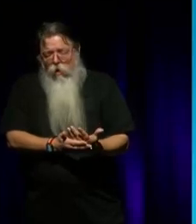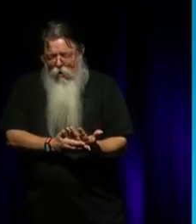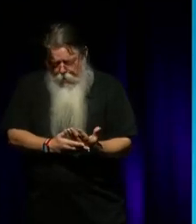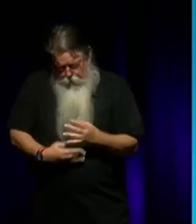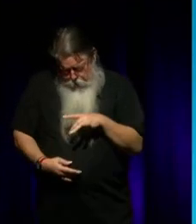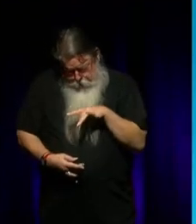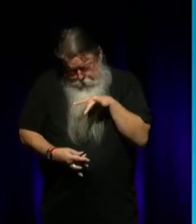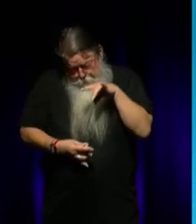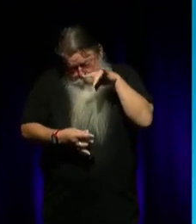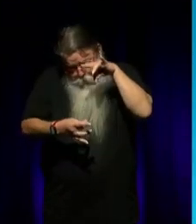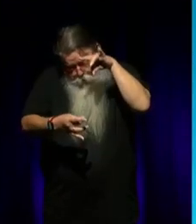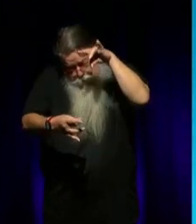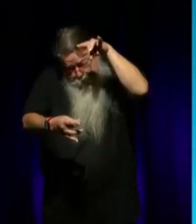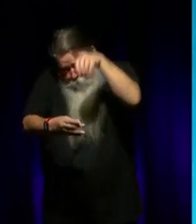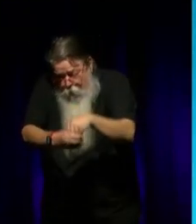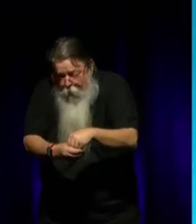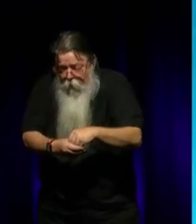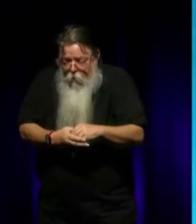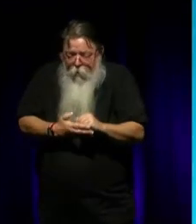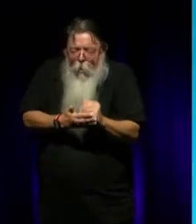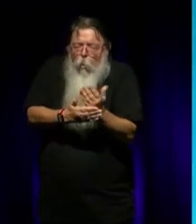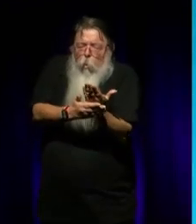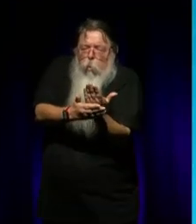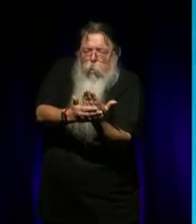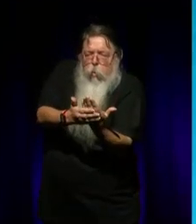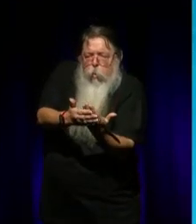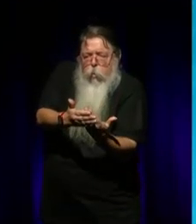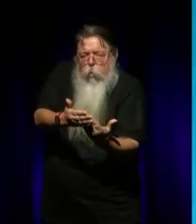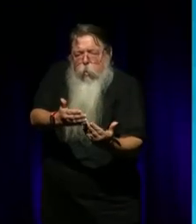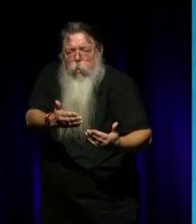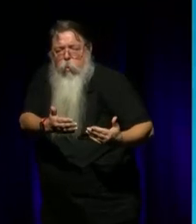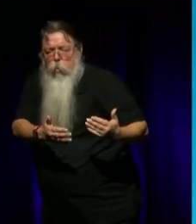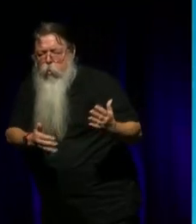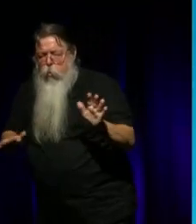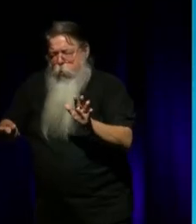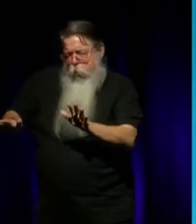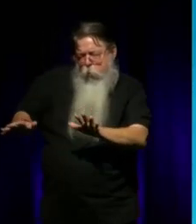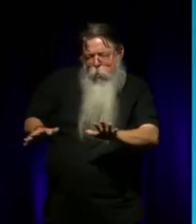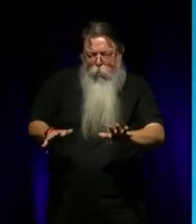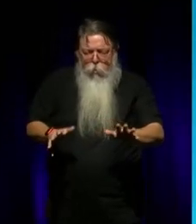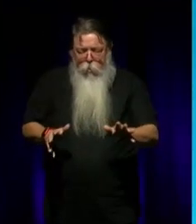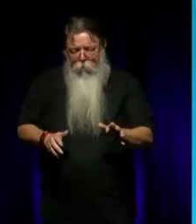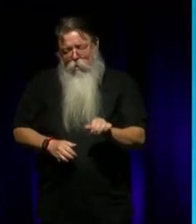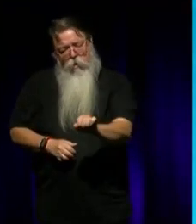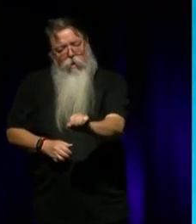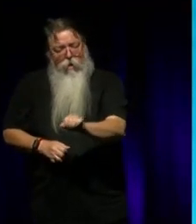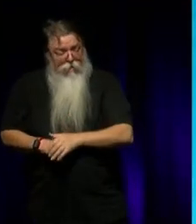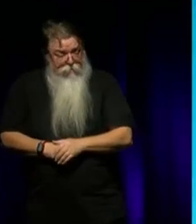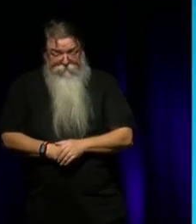And I learnt that from him. And you can feel that in his compositions. You can. Do you think that's why Bangarra's works